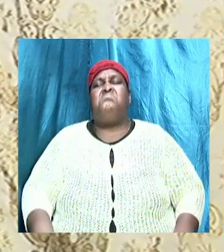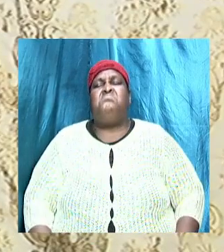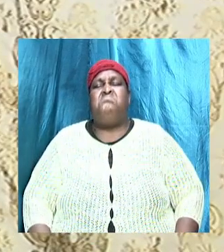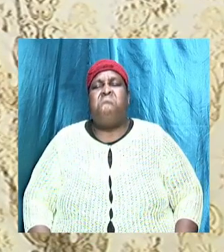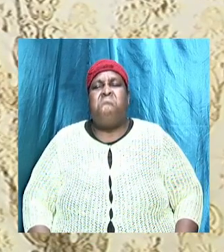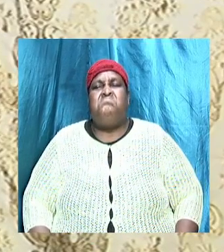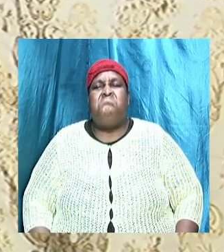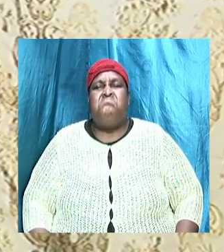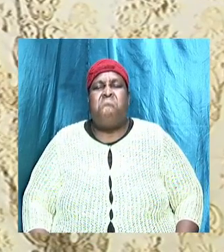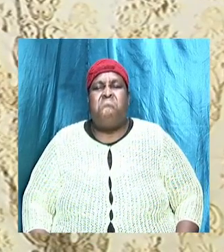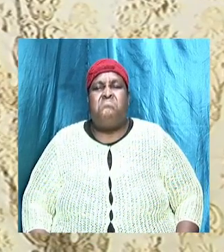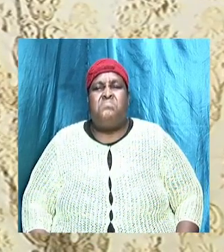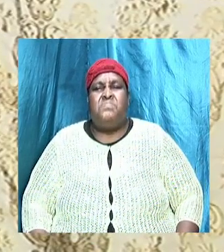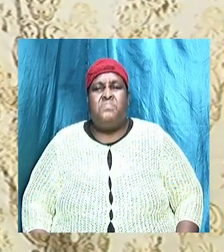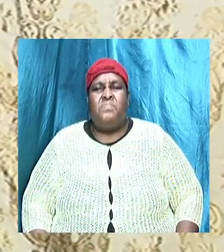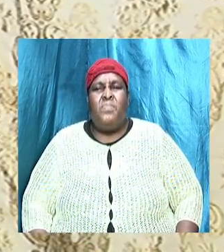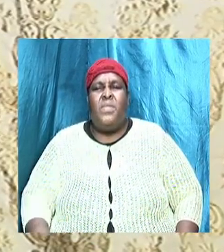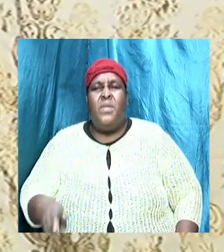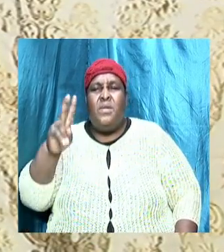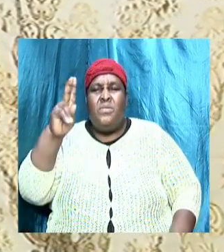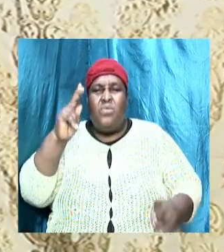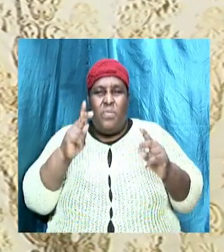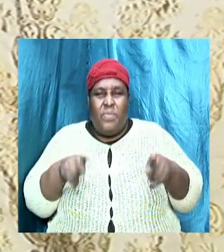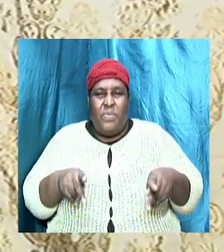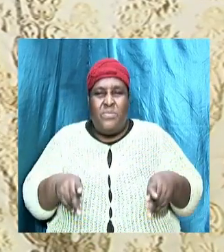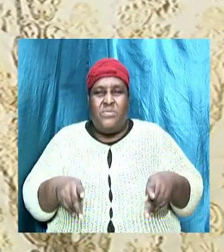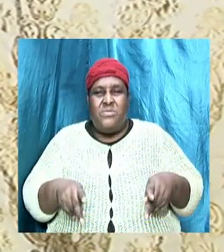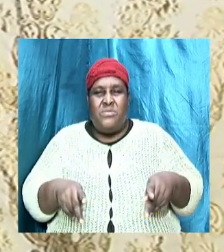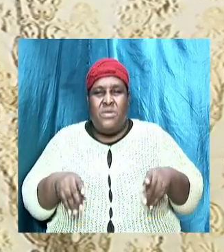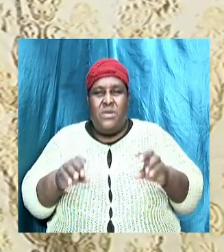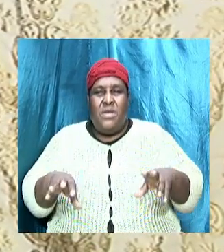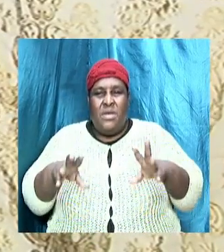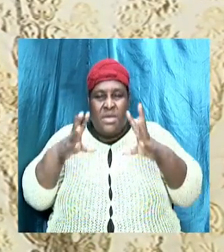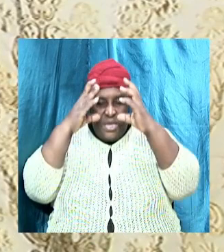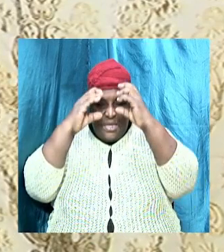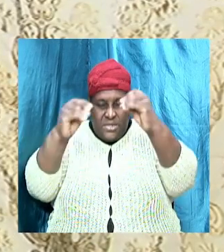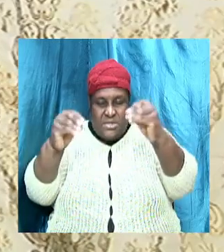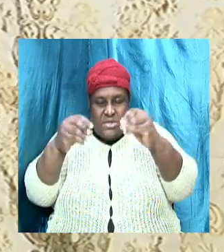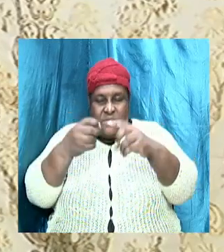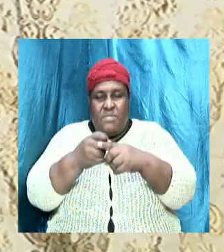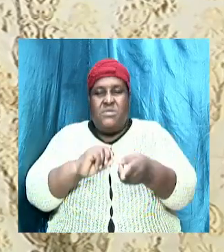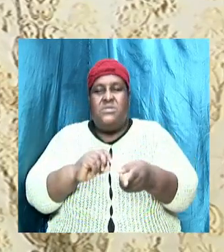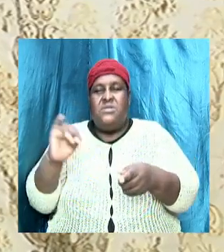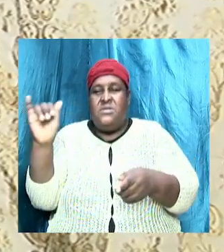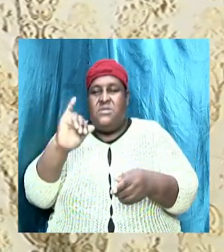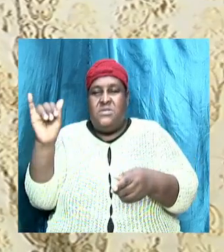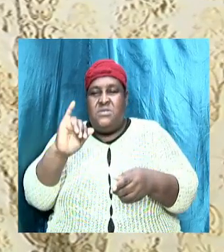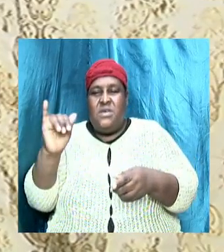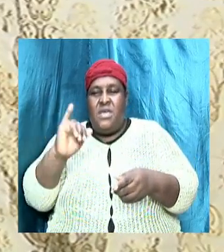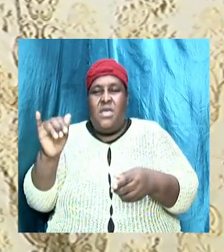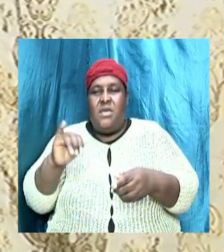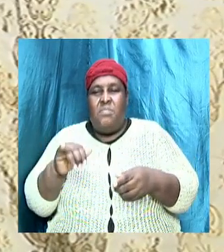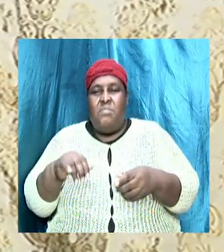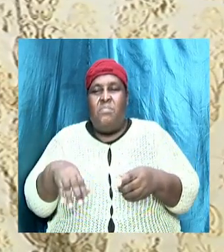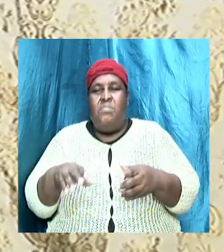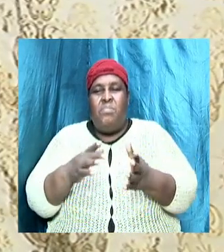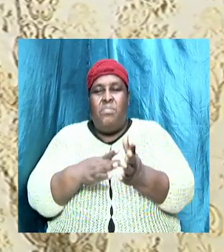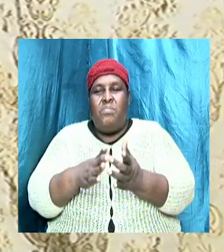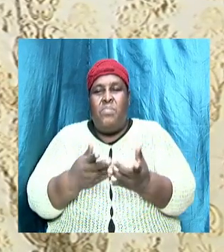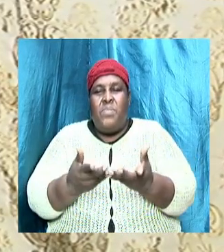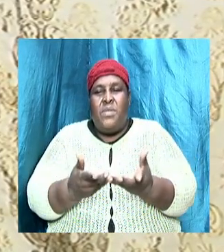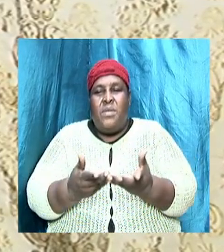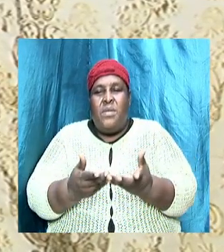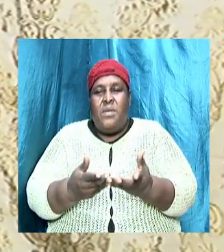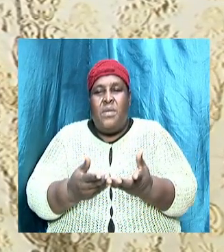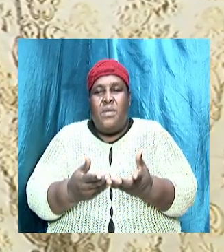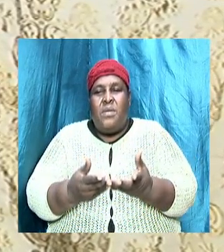authority from outside scripture. Two persons can be teaching from the same passage. And both claim the authority of the Bible.